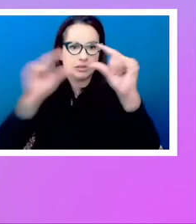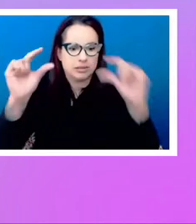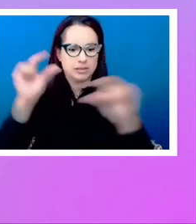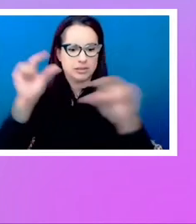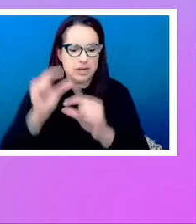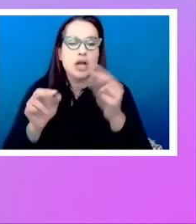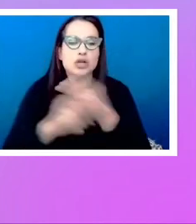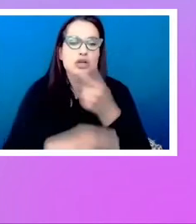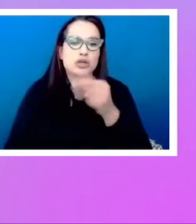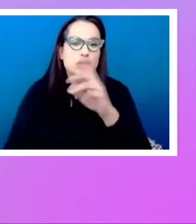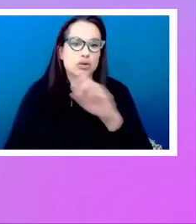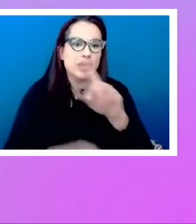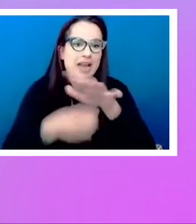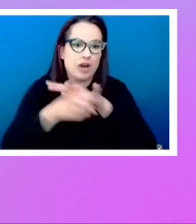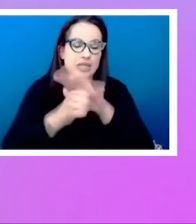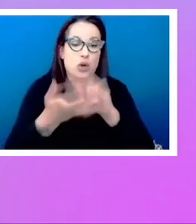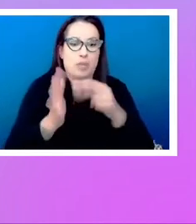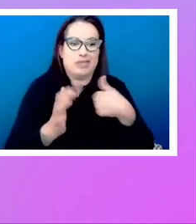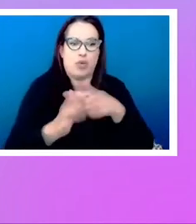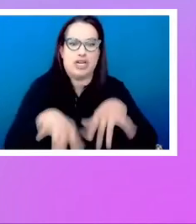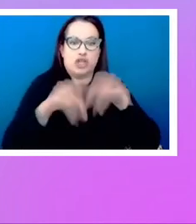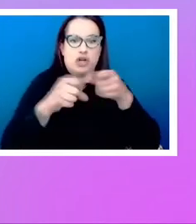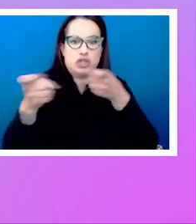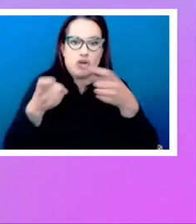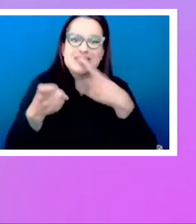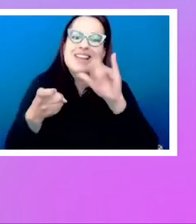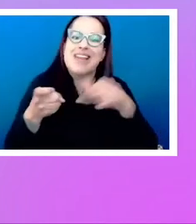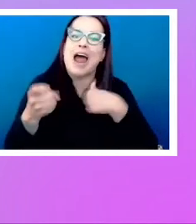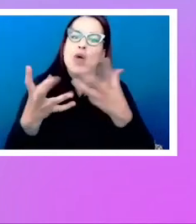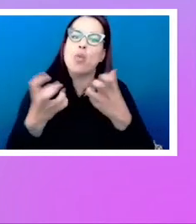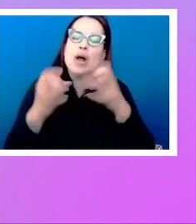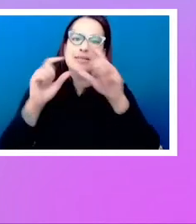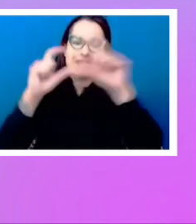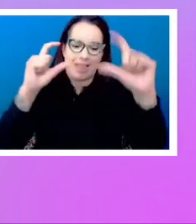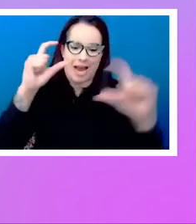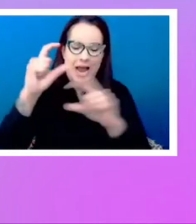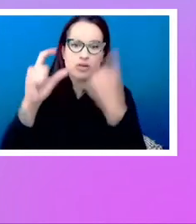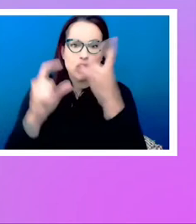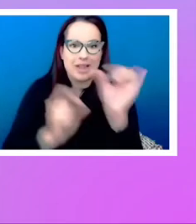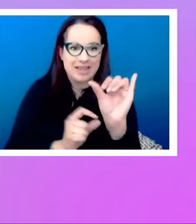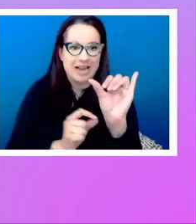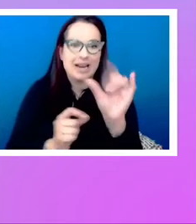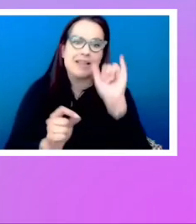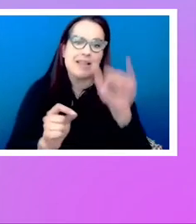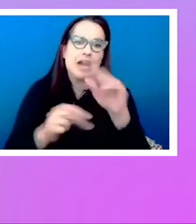control. And we'd said, you know, I want my layout to be like this. And that caused the disconnect.